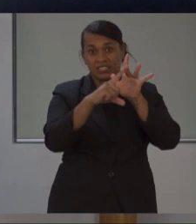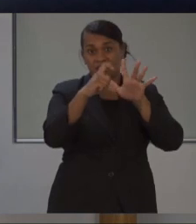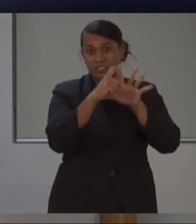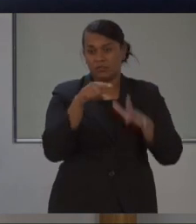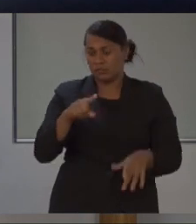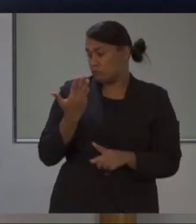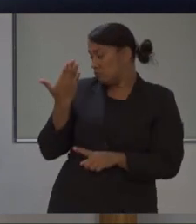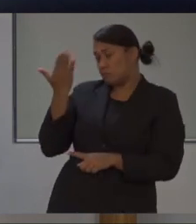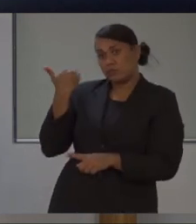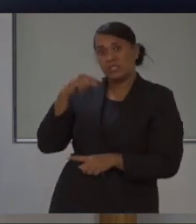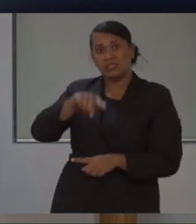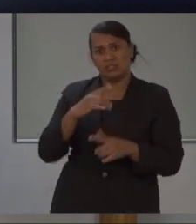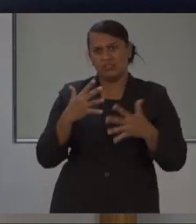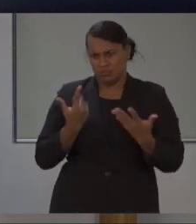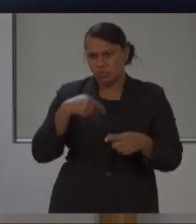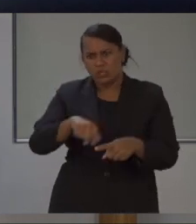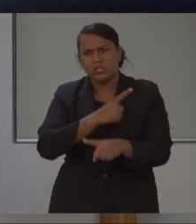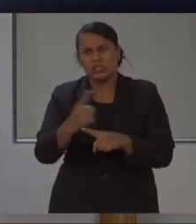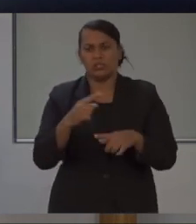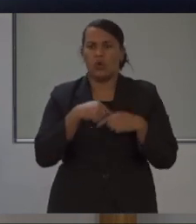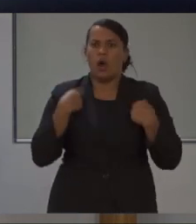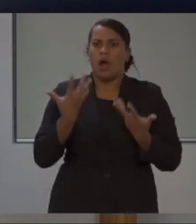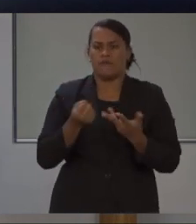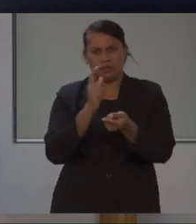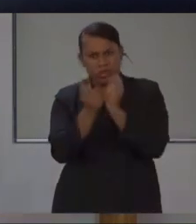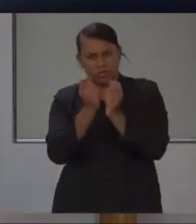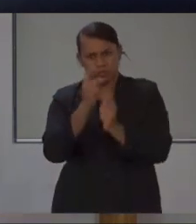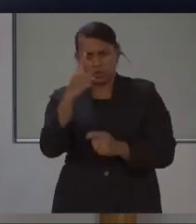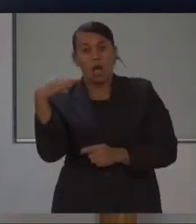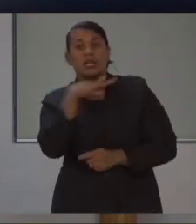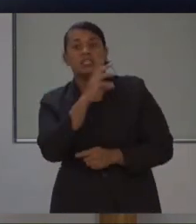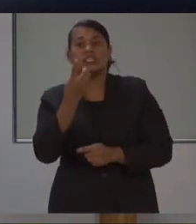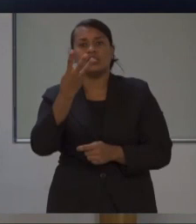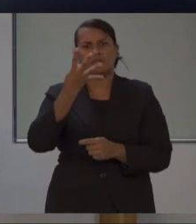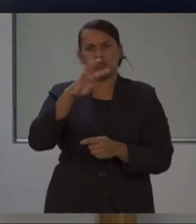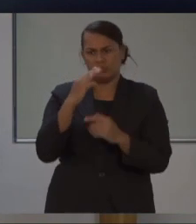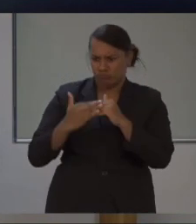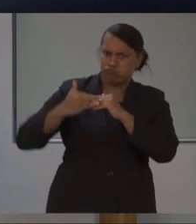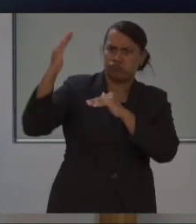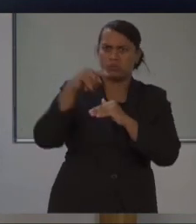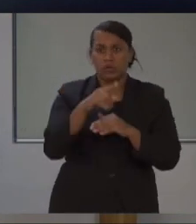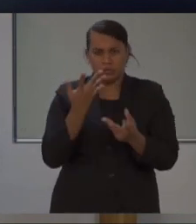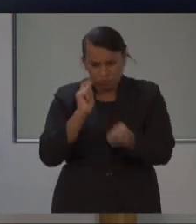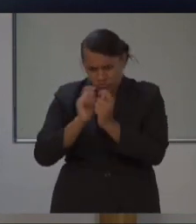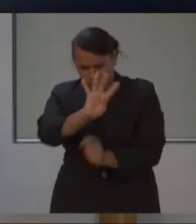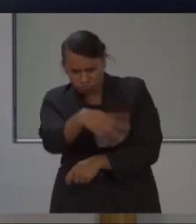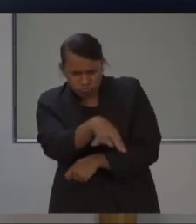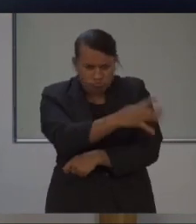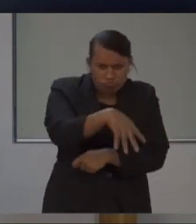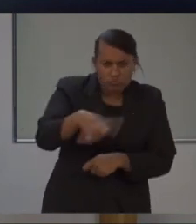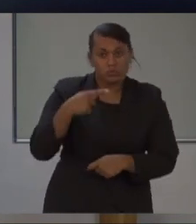20th of April, we've tested 114 more samples for COVID-19. 114 more samples